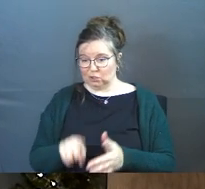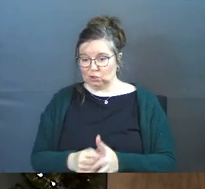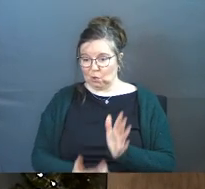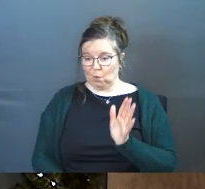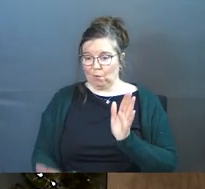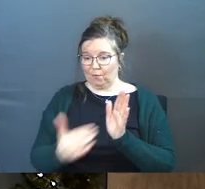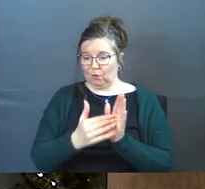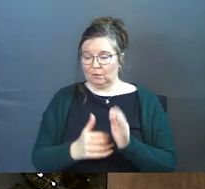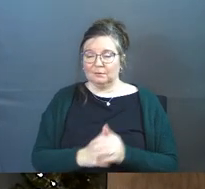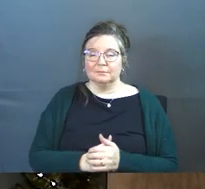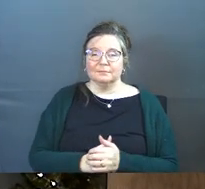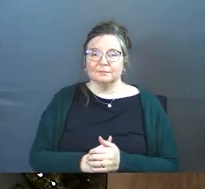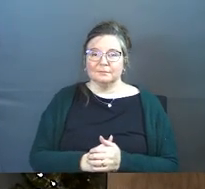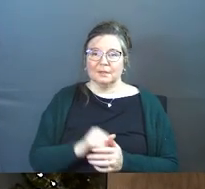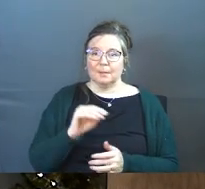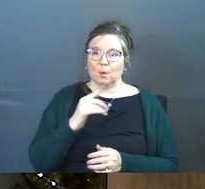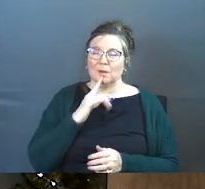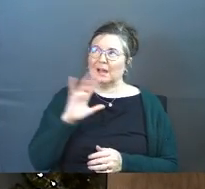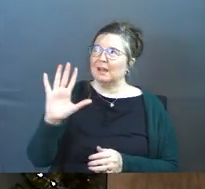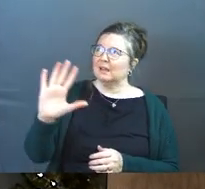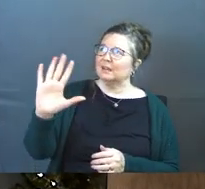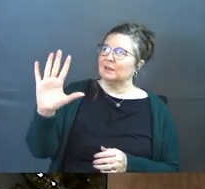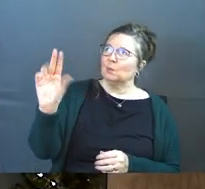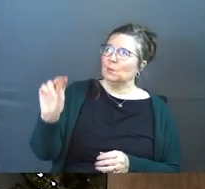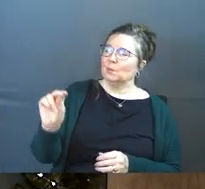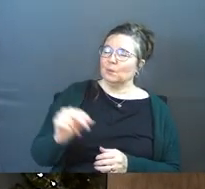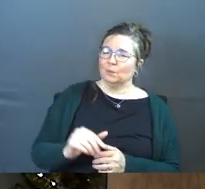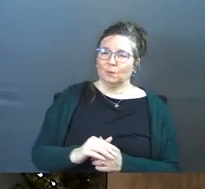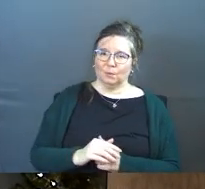start over and Moses says no